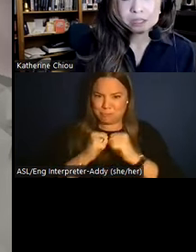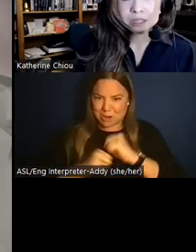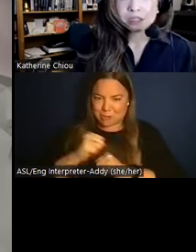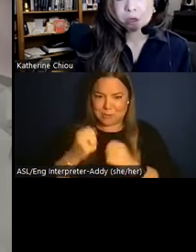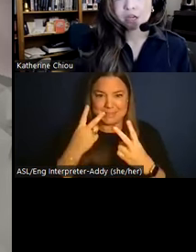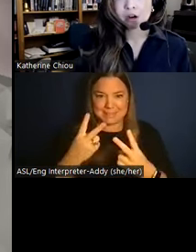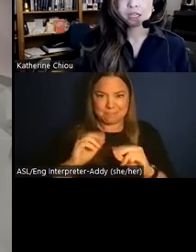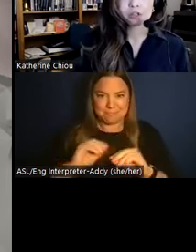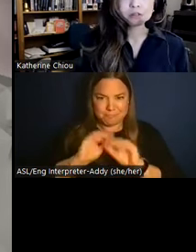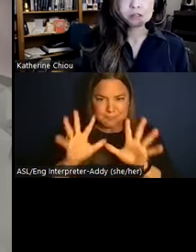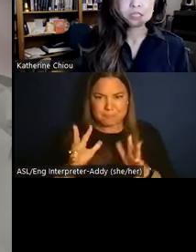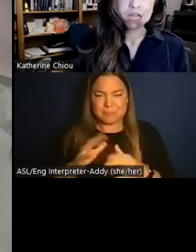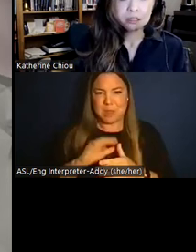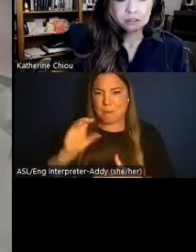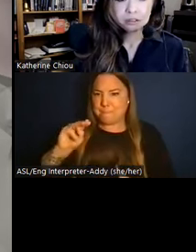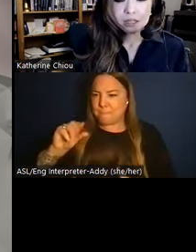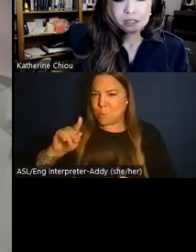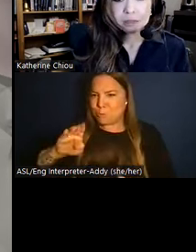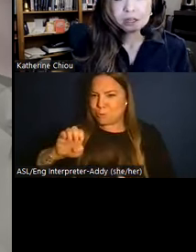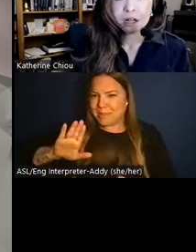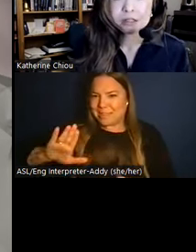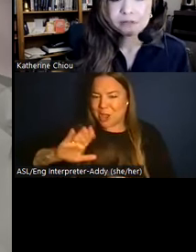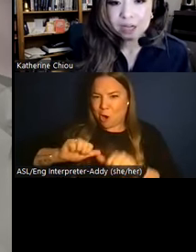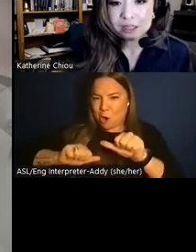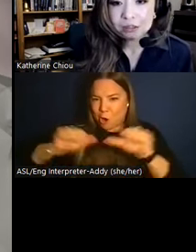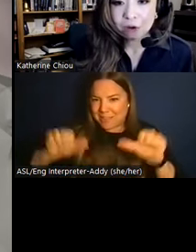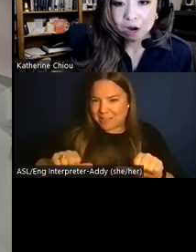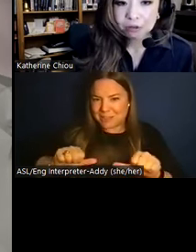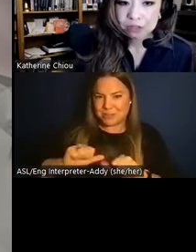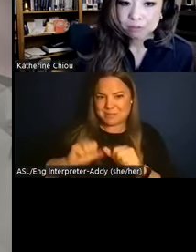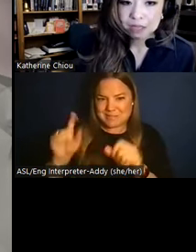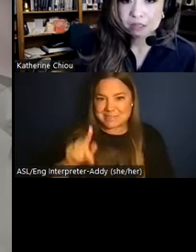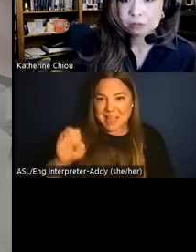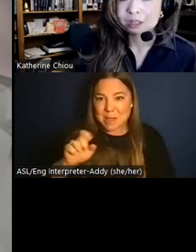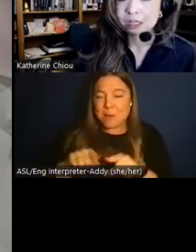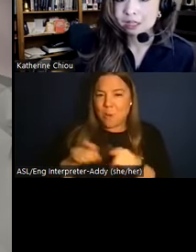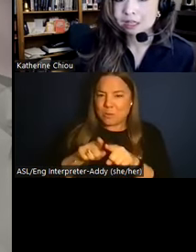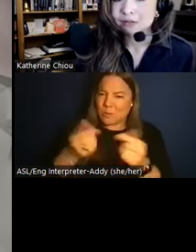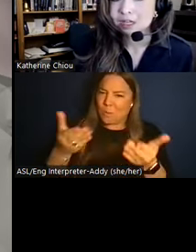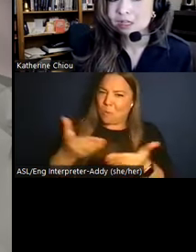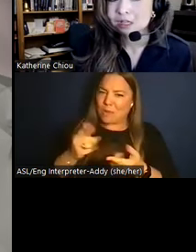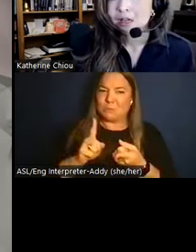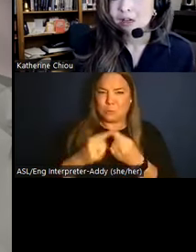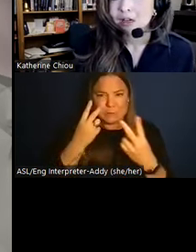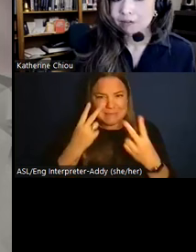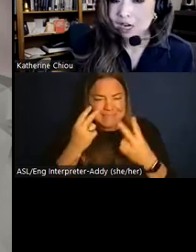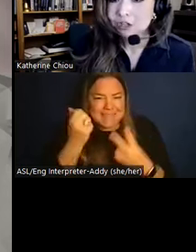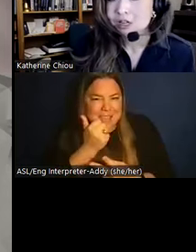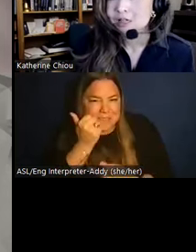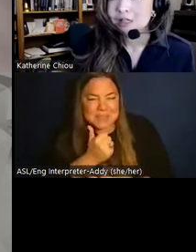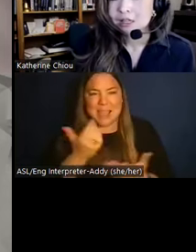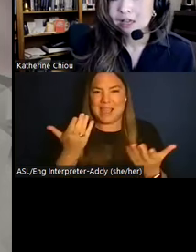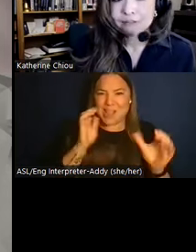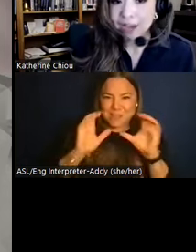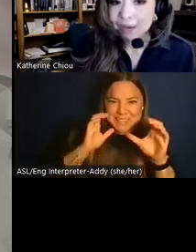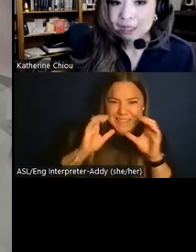a glimpse into Moche architectural styles, but it also invites us to walk through the spaces where daily activities, conversations,